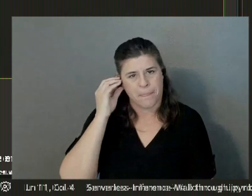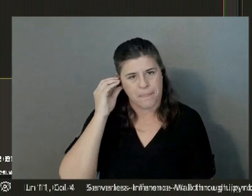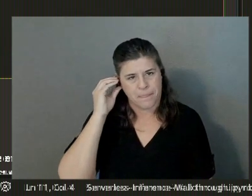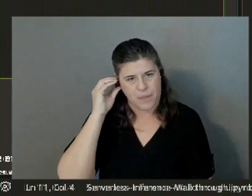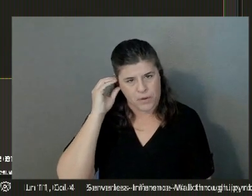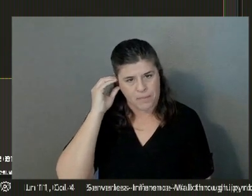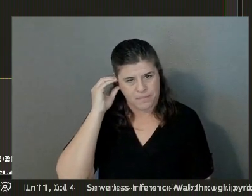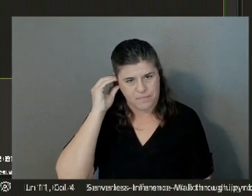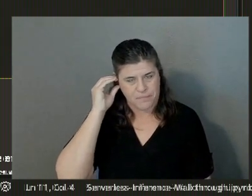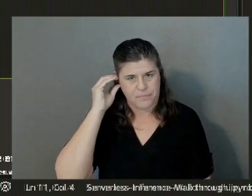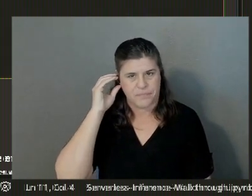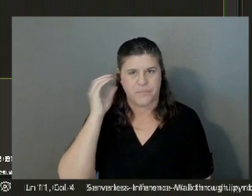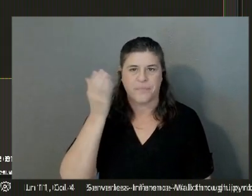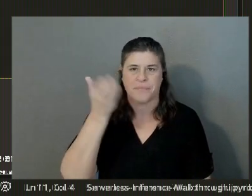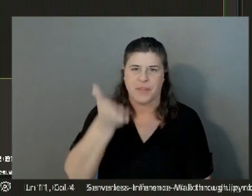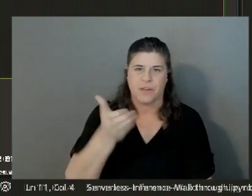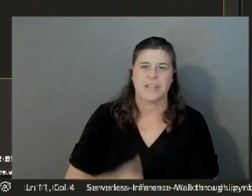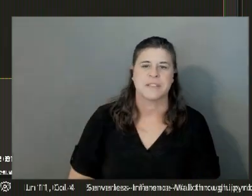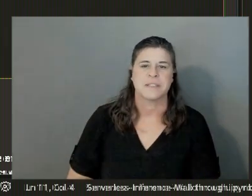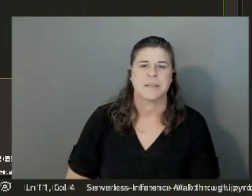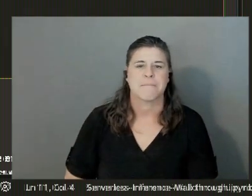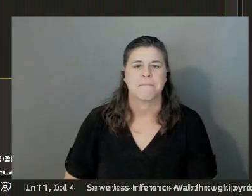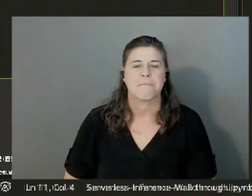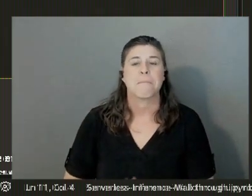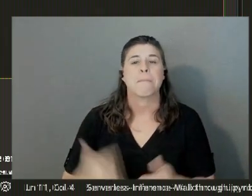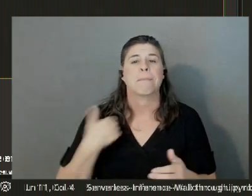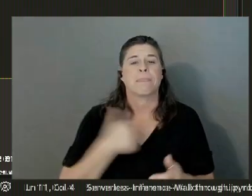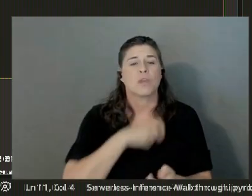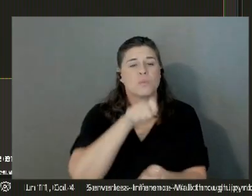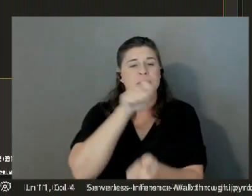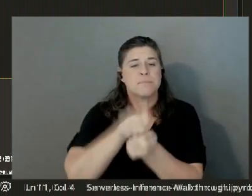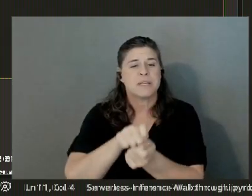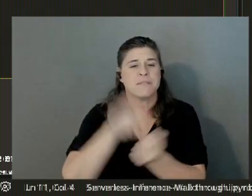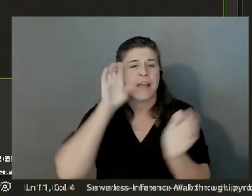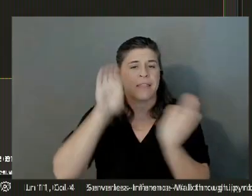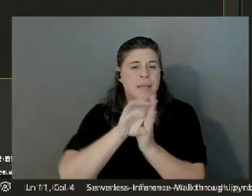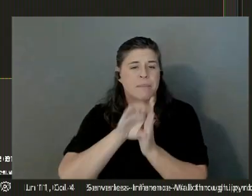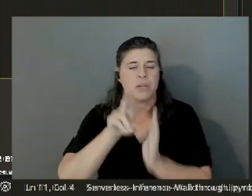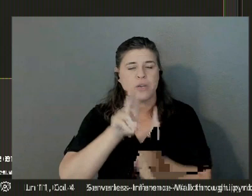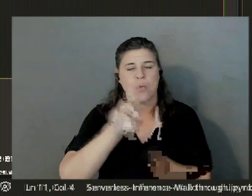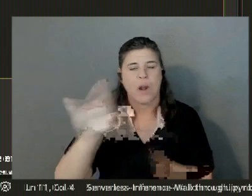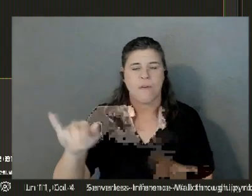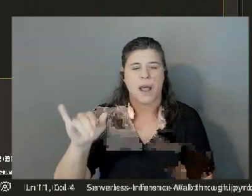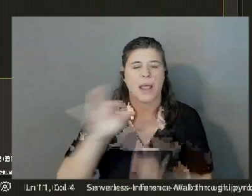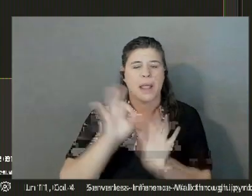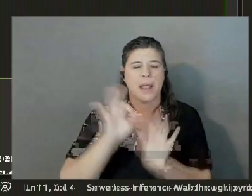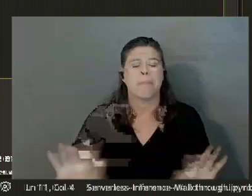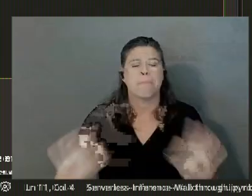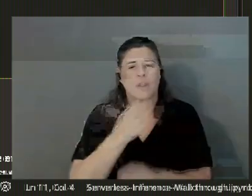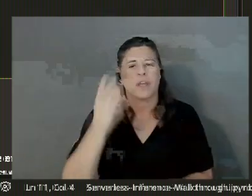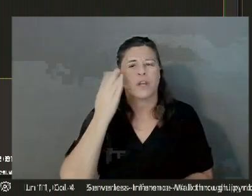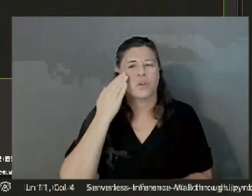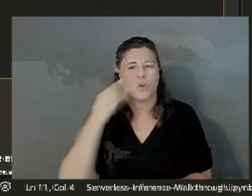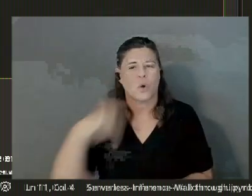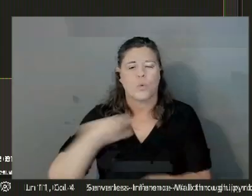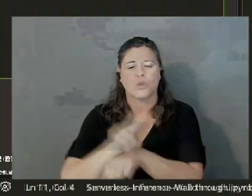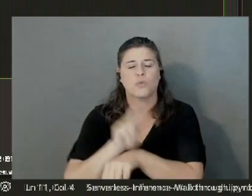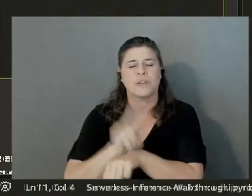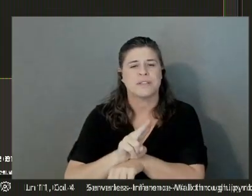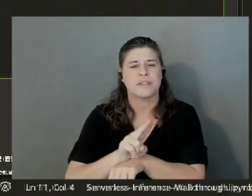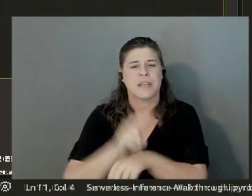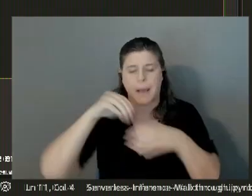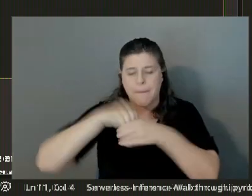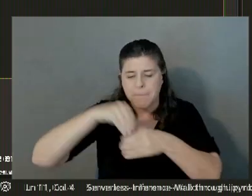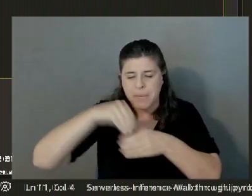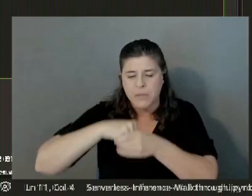There it is. So we're specifying the image URI. A key thing to note here is we are using a built-in managed SageMaker container for